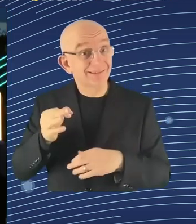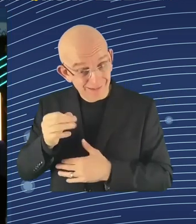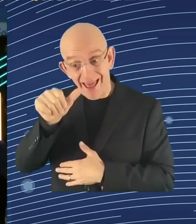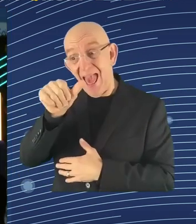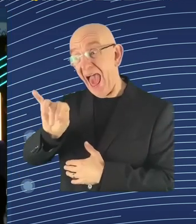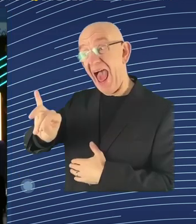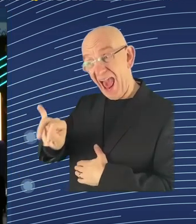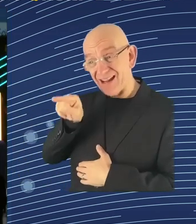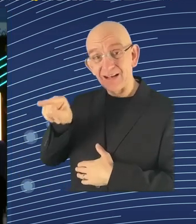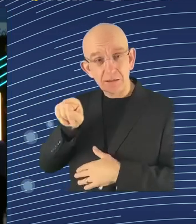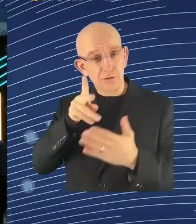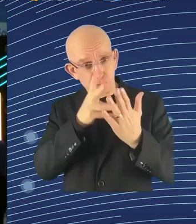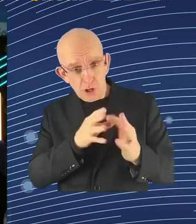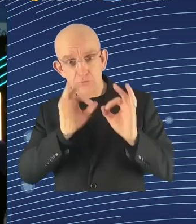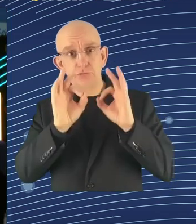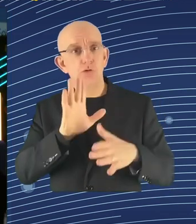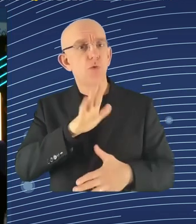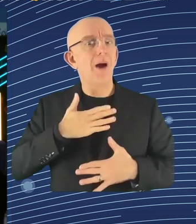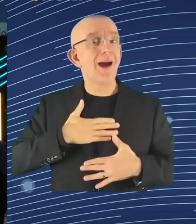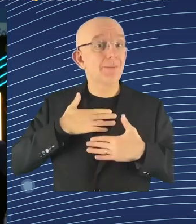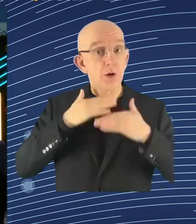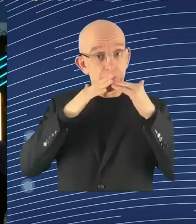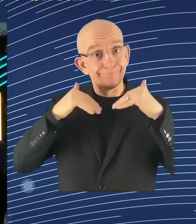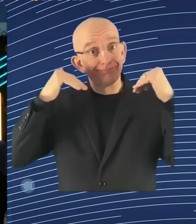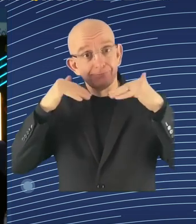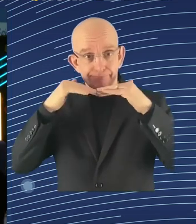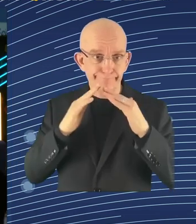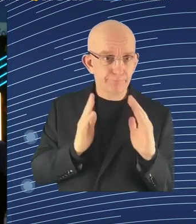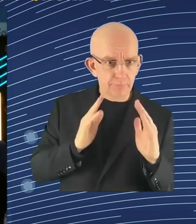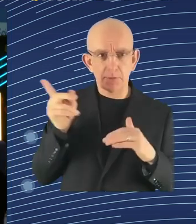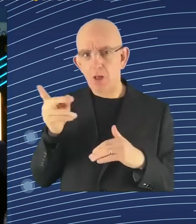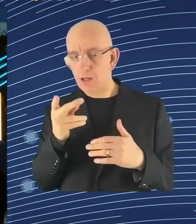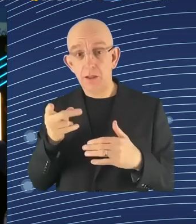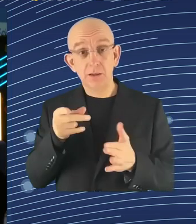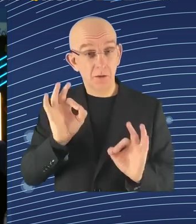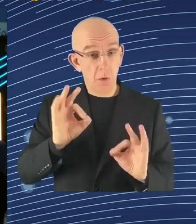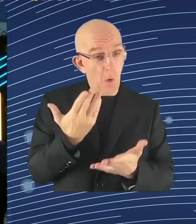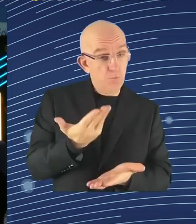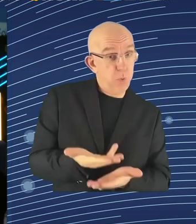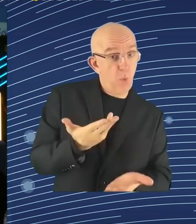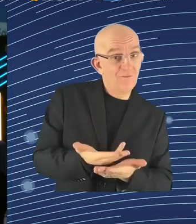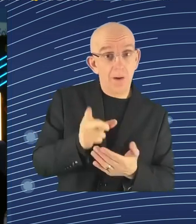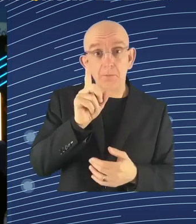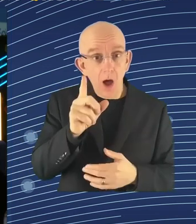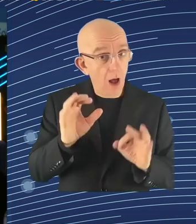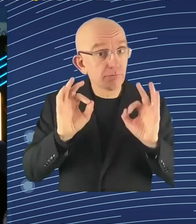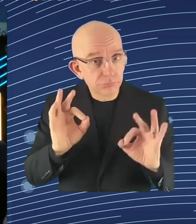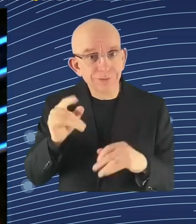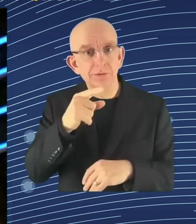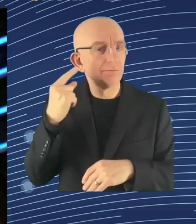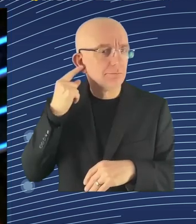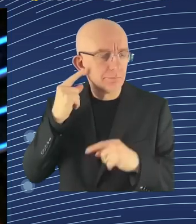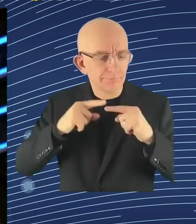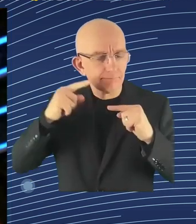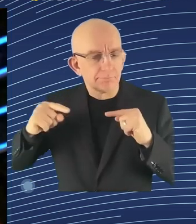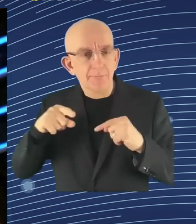We have, of course, most of the systems that have already been implemented in Microsoft that measure your keystrokes